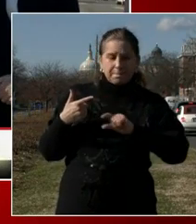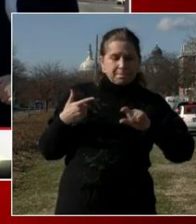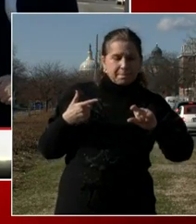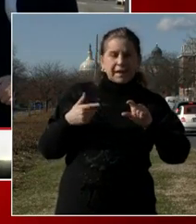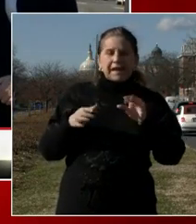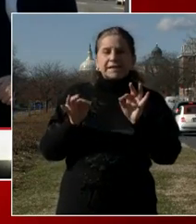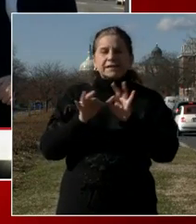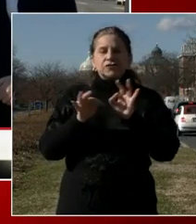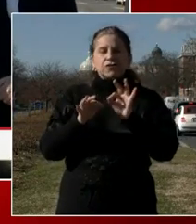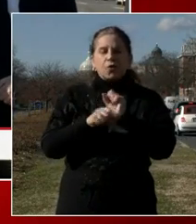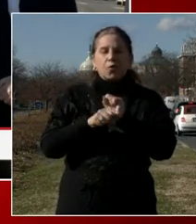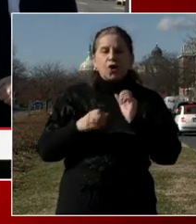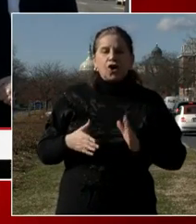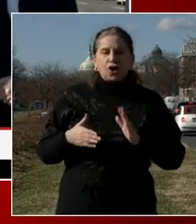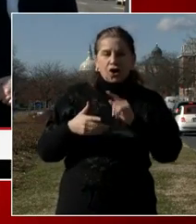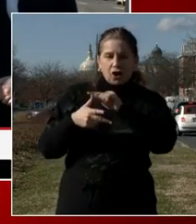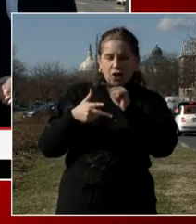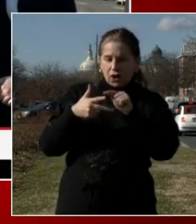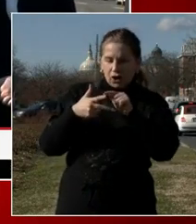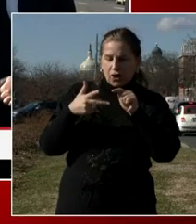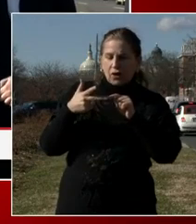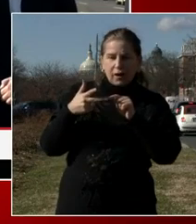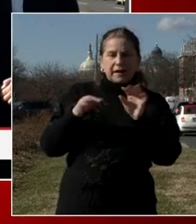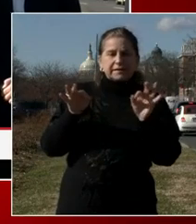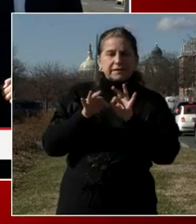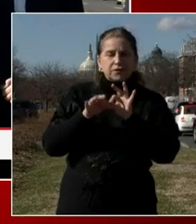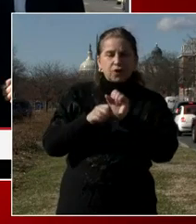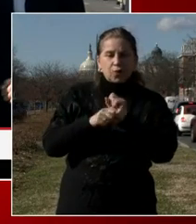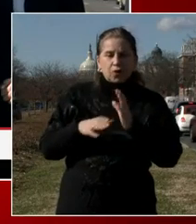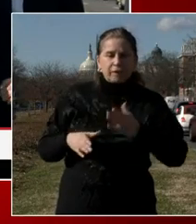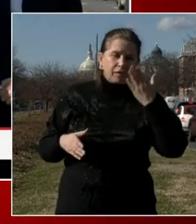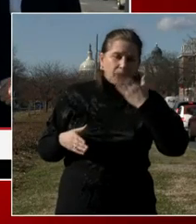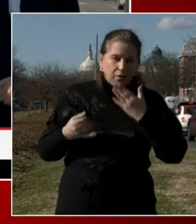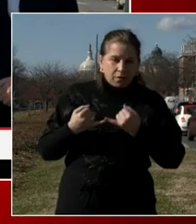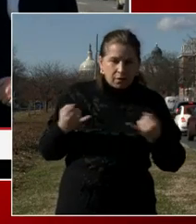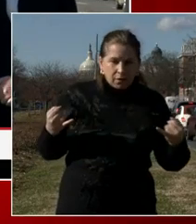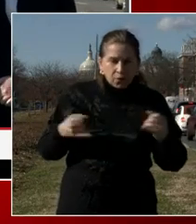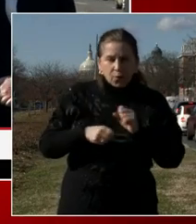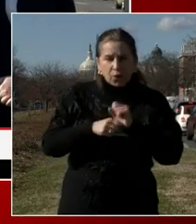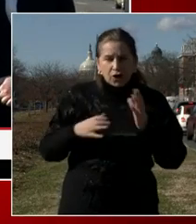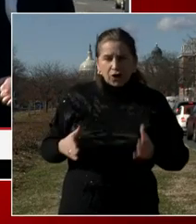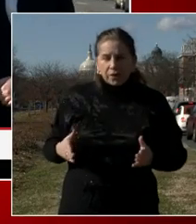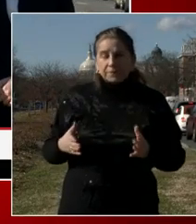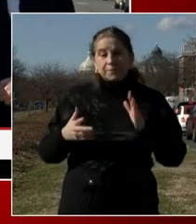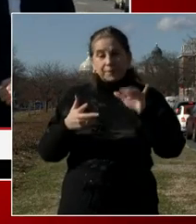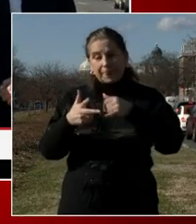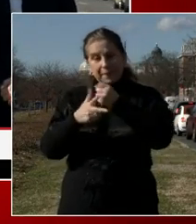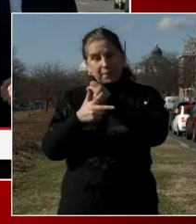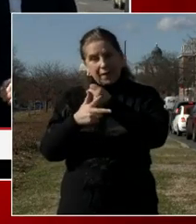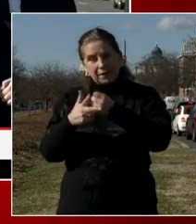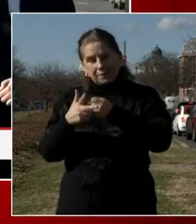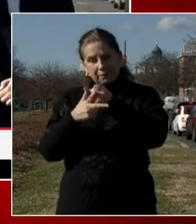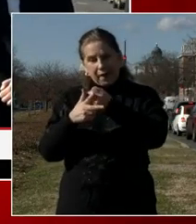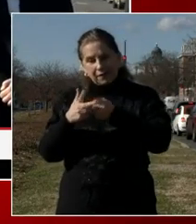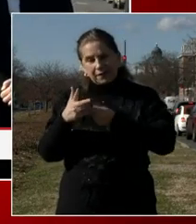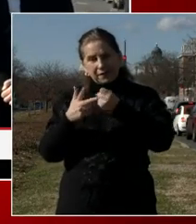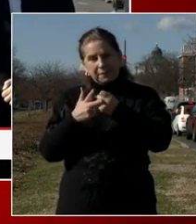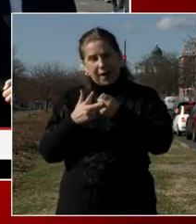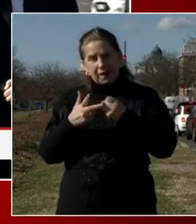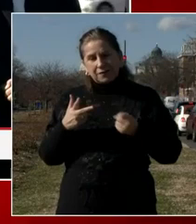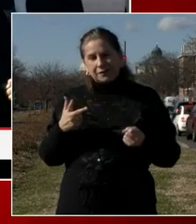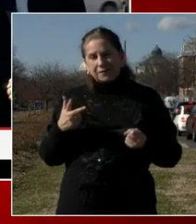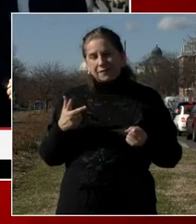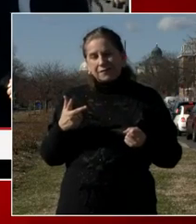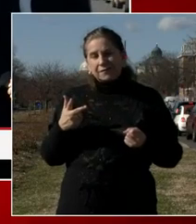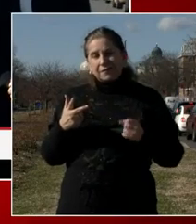next. So that's always been the strategy of people who've been impacted most and whose types of work and jobs are critical to